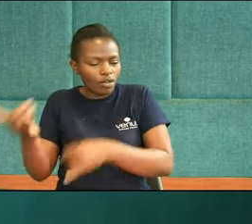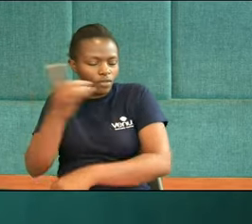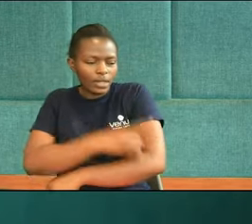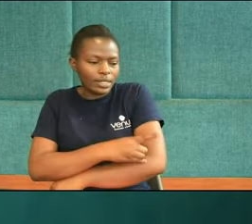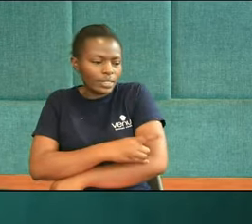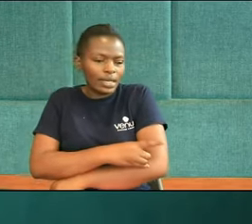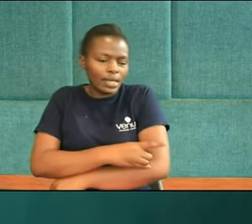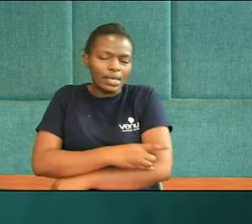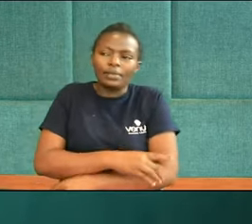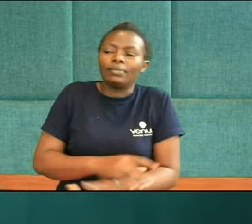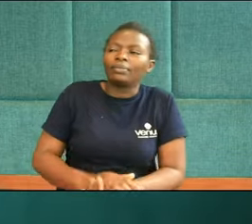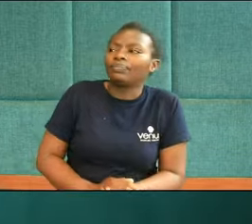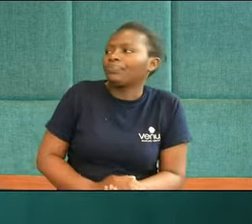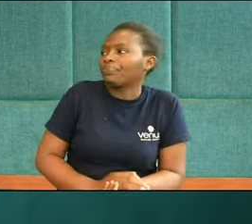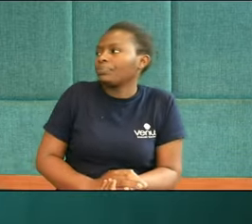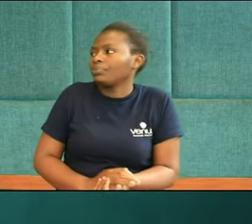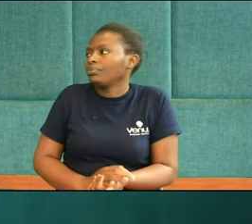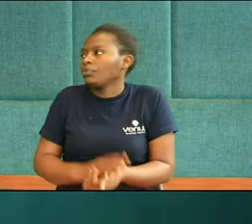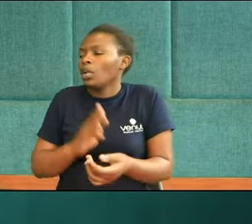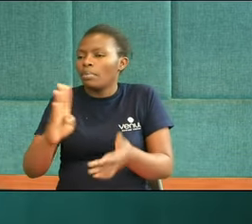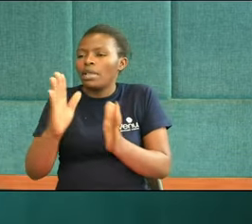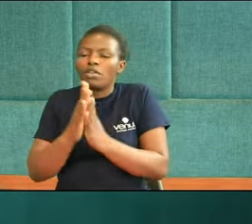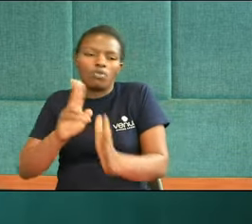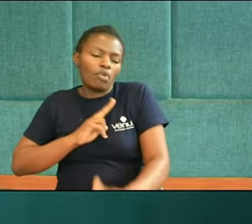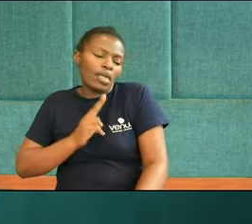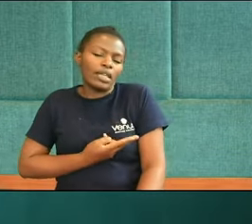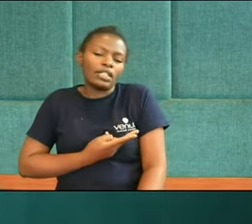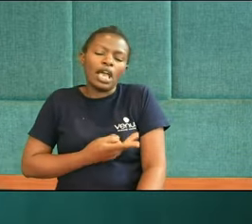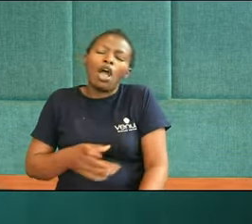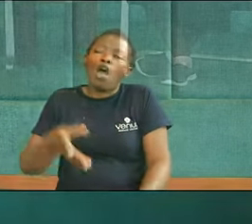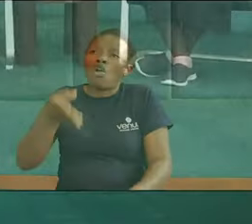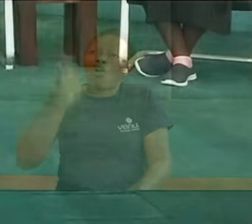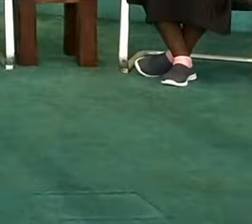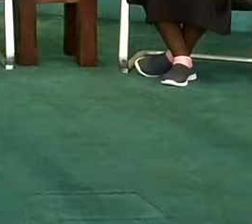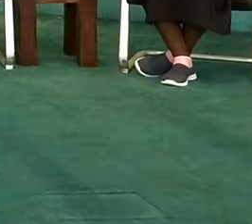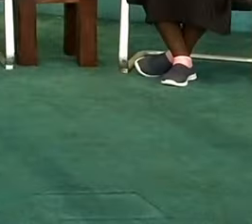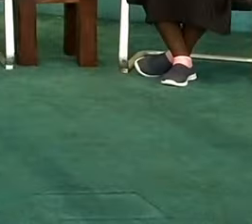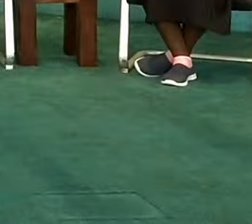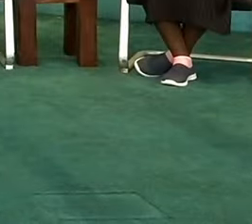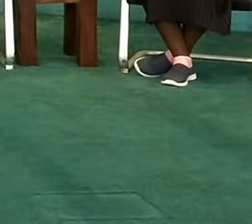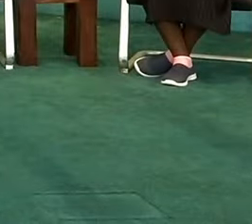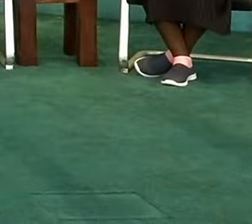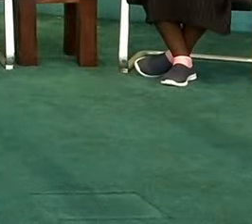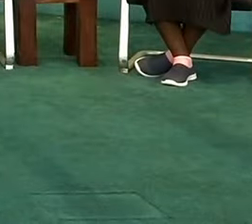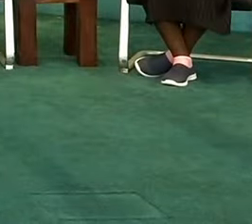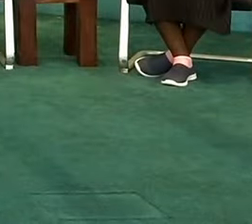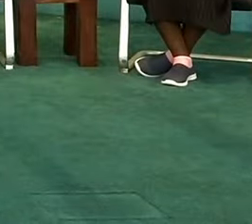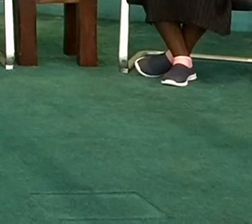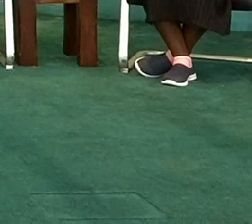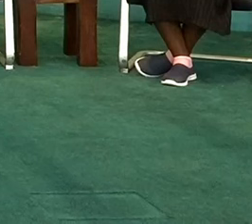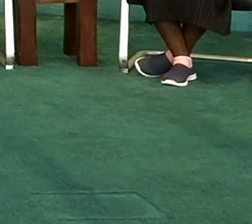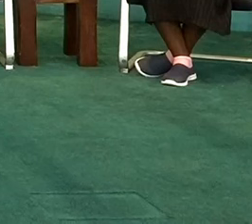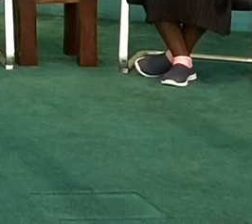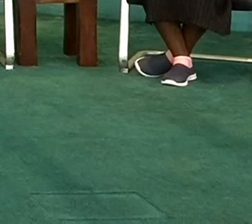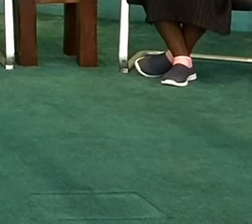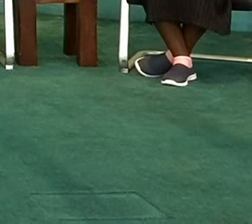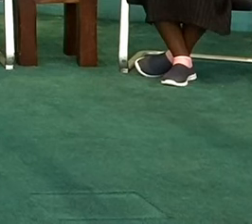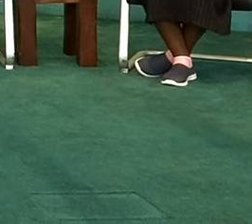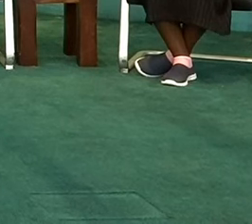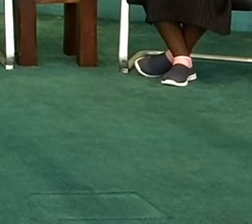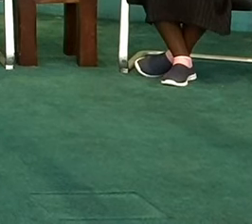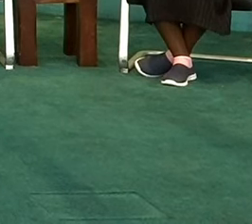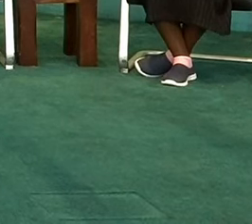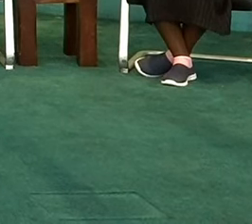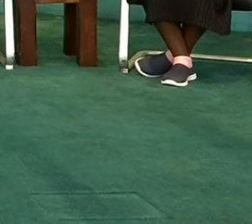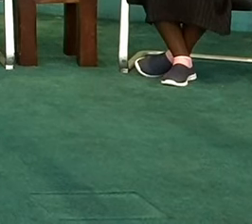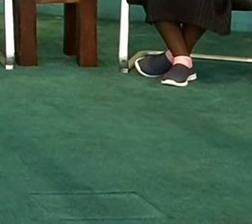with you From now till the end Of the age Amen Kitu Shua Bet Maybe you can read The next one The next one is John 16